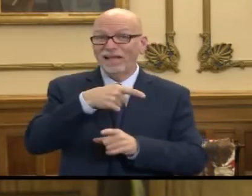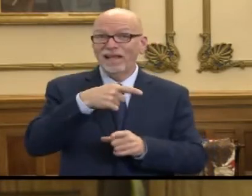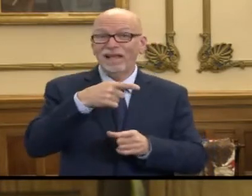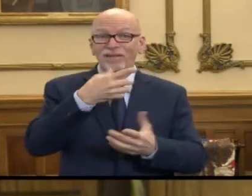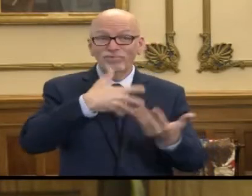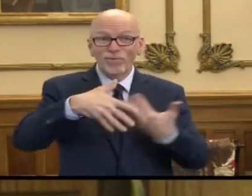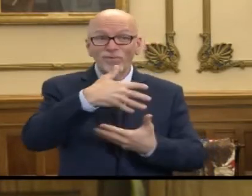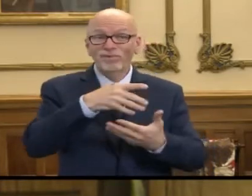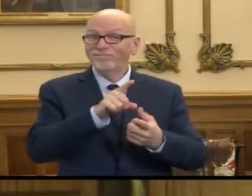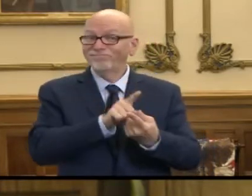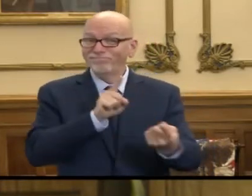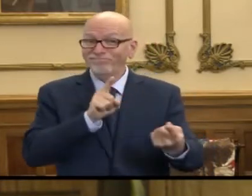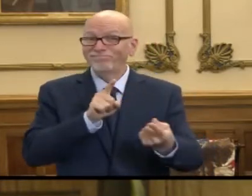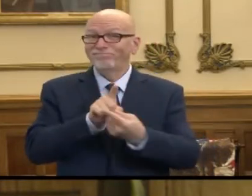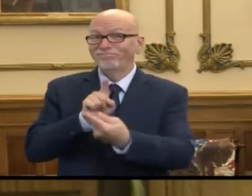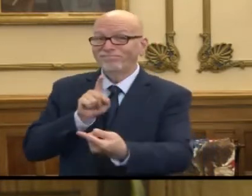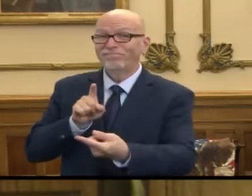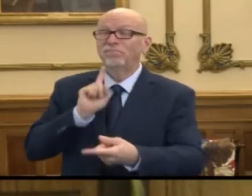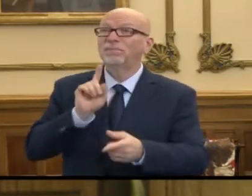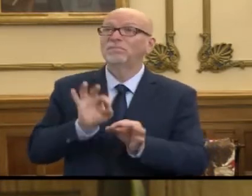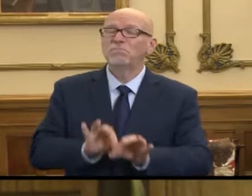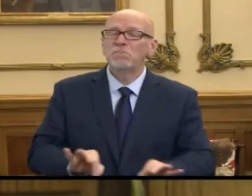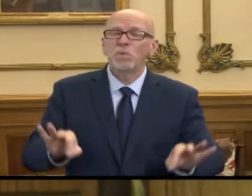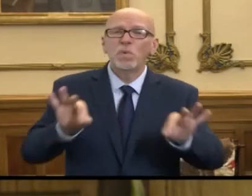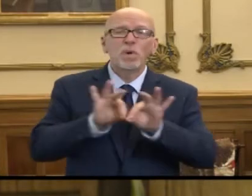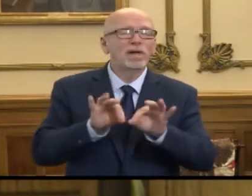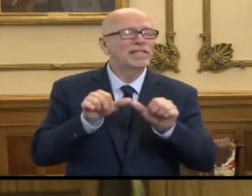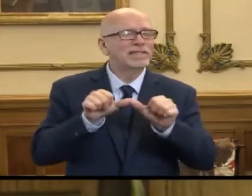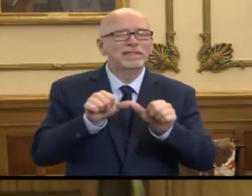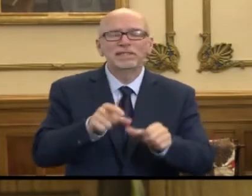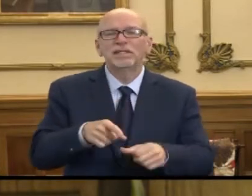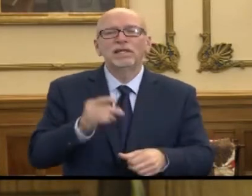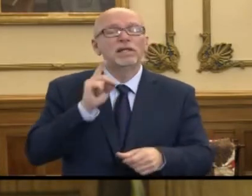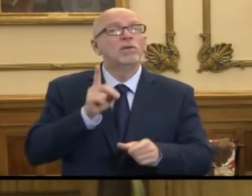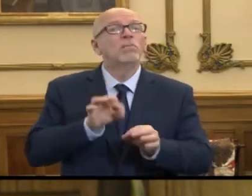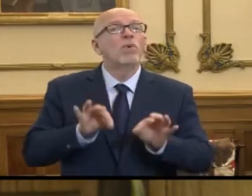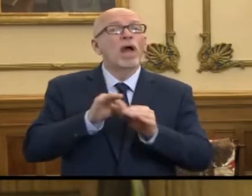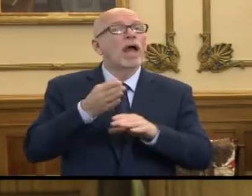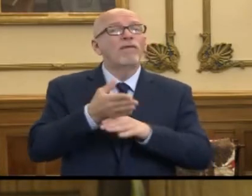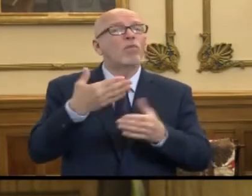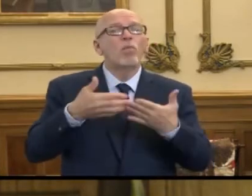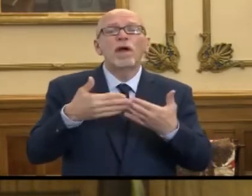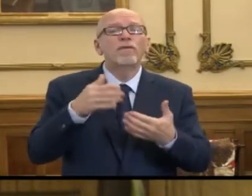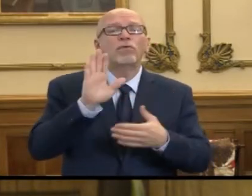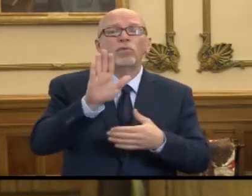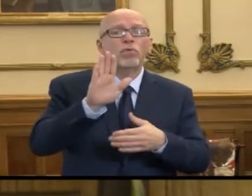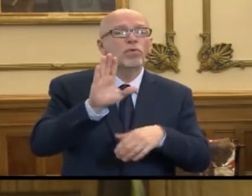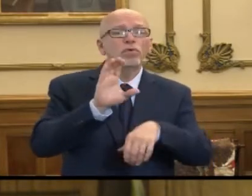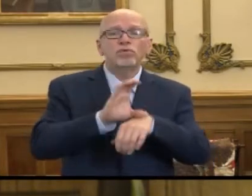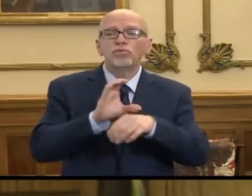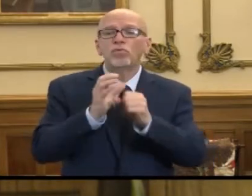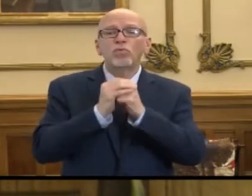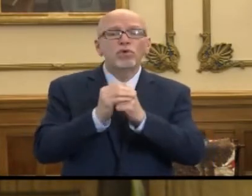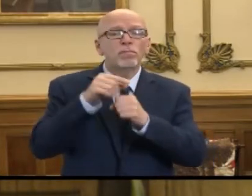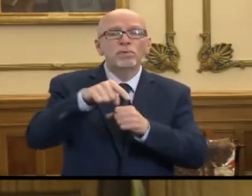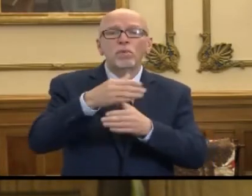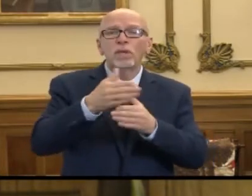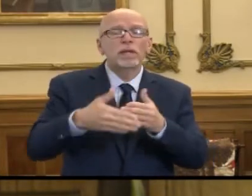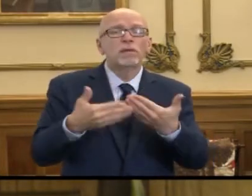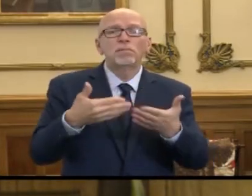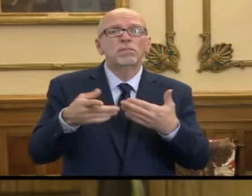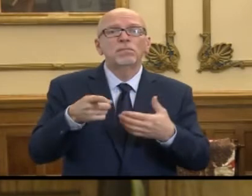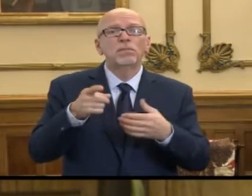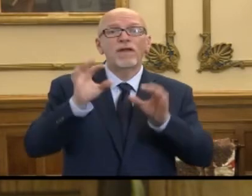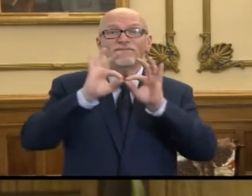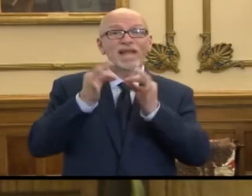distancing is still incredibly important. And the most important thing I would say after whatever worship service you do, it's not the